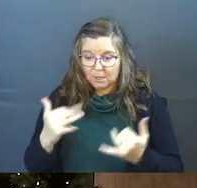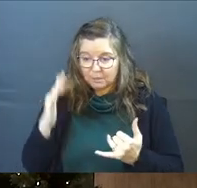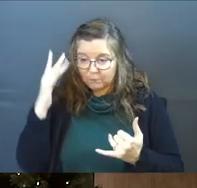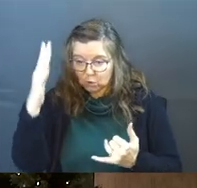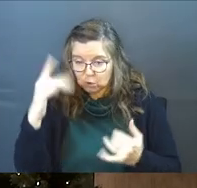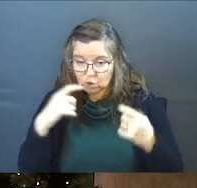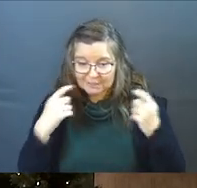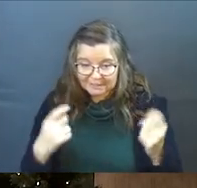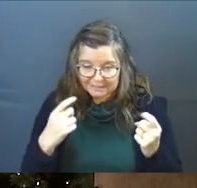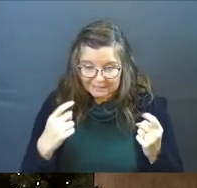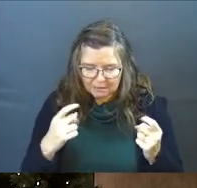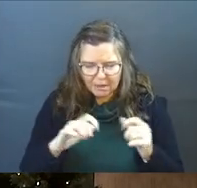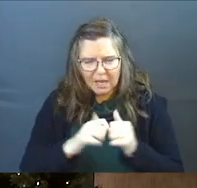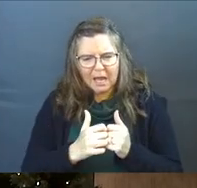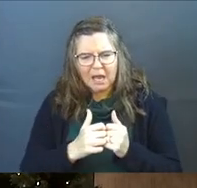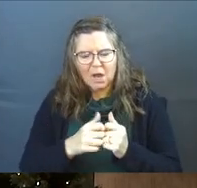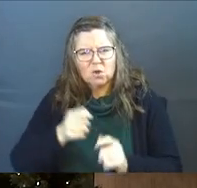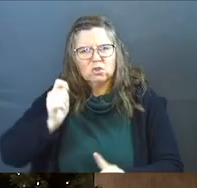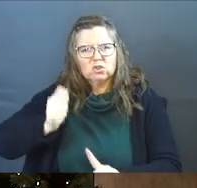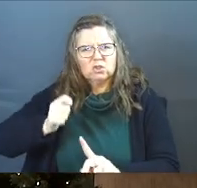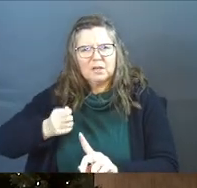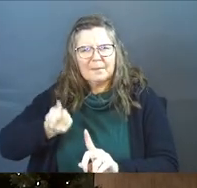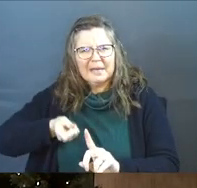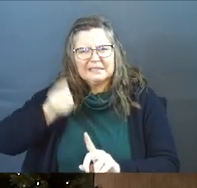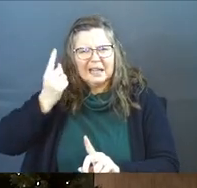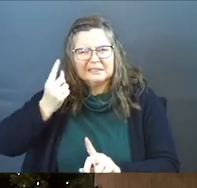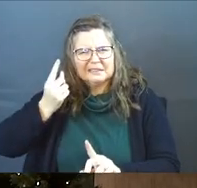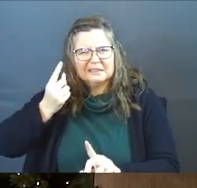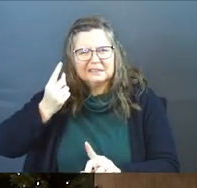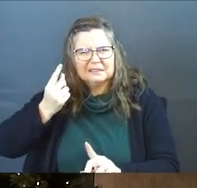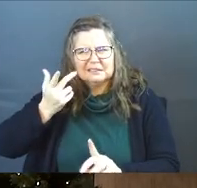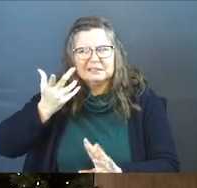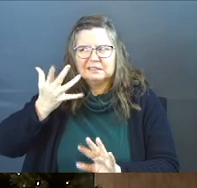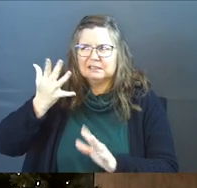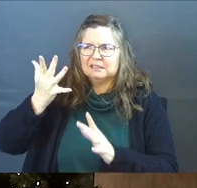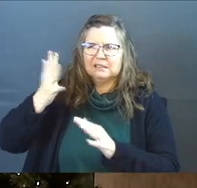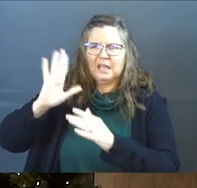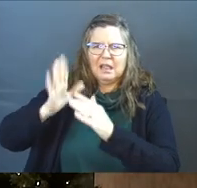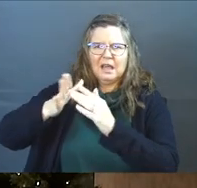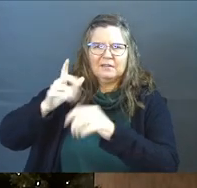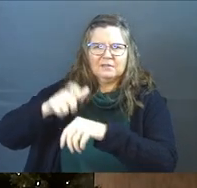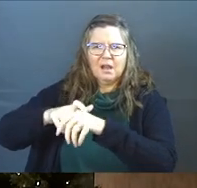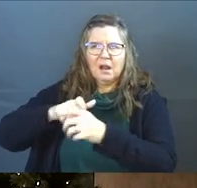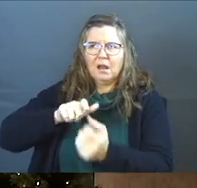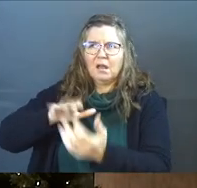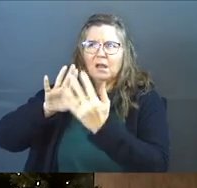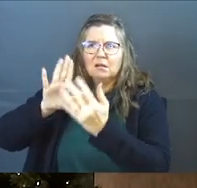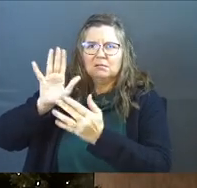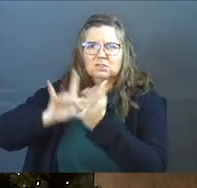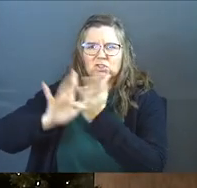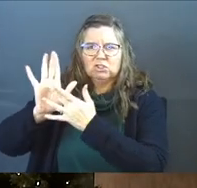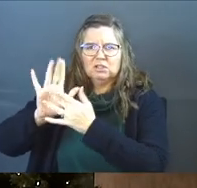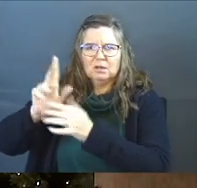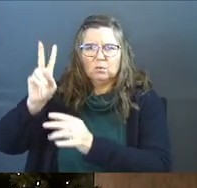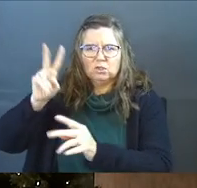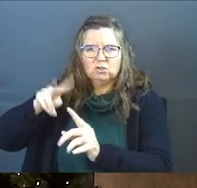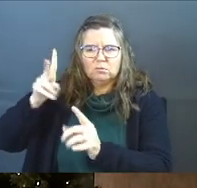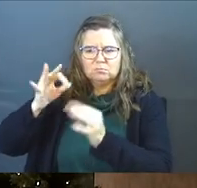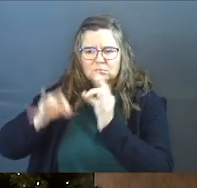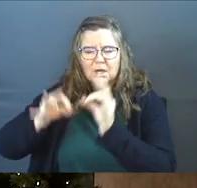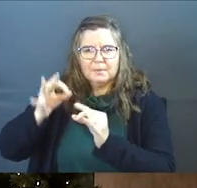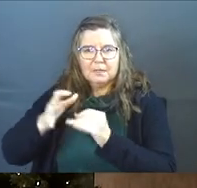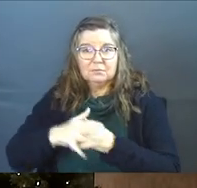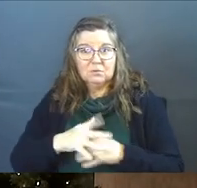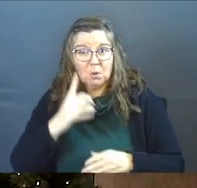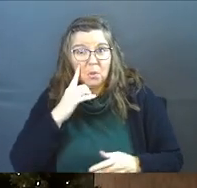and future sins, how does the judgment make sense then? That was our question two weeks ago, kind of an easy pitch softball